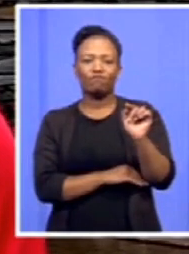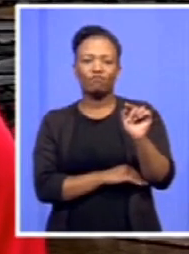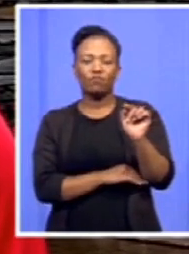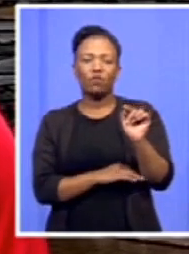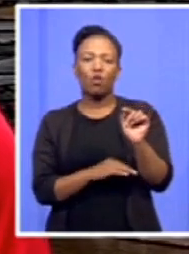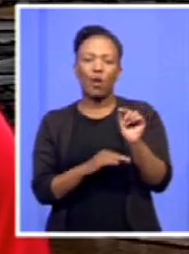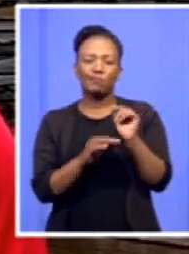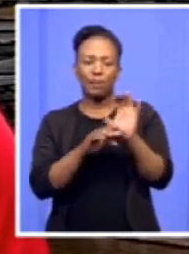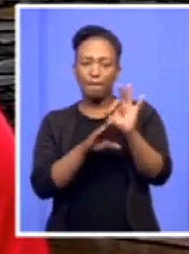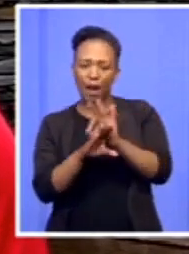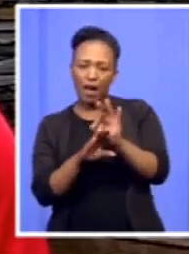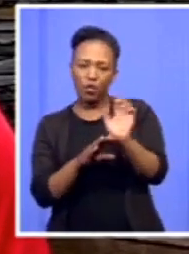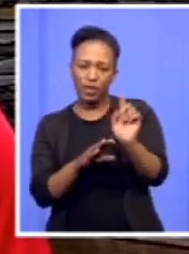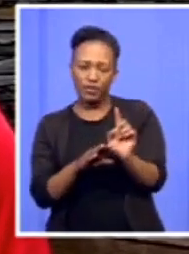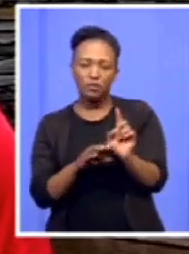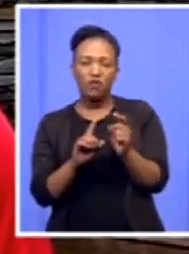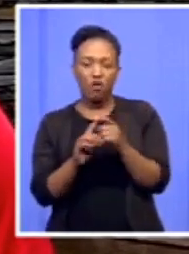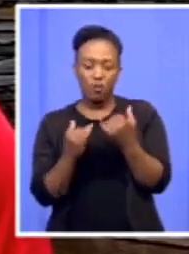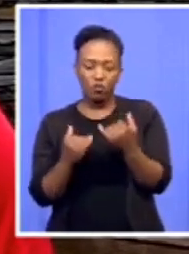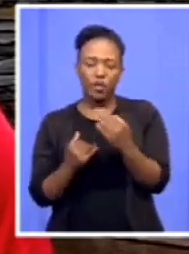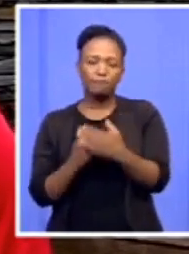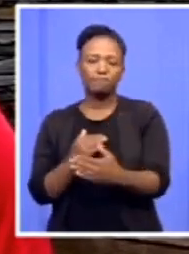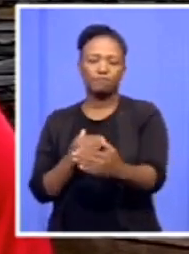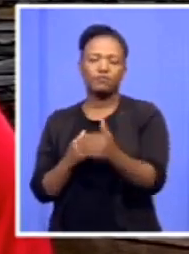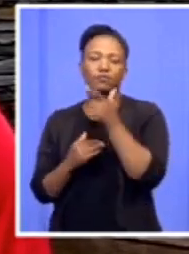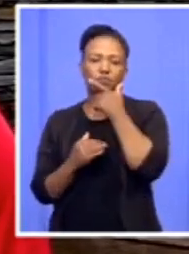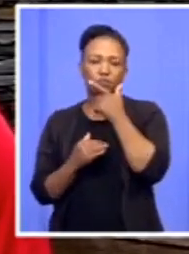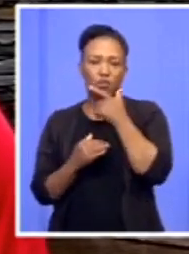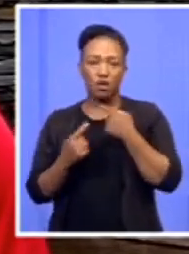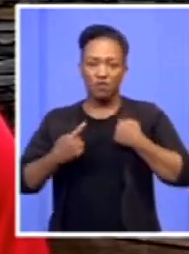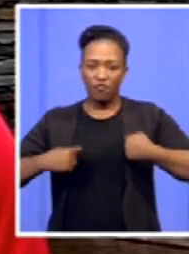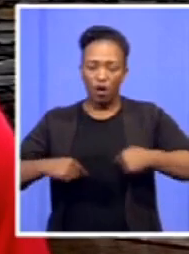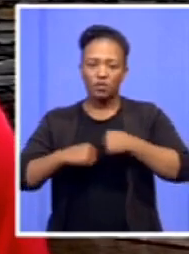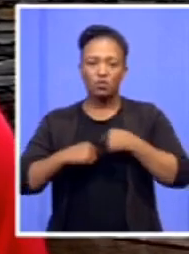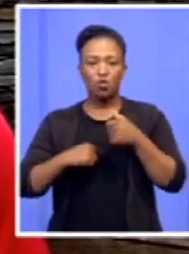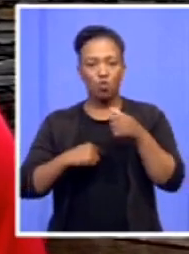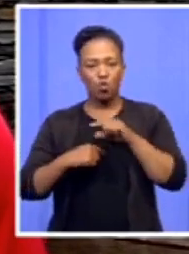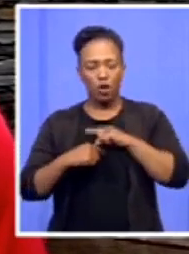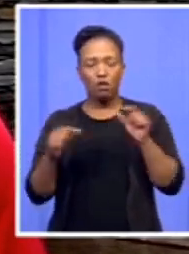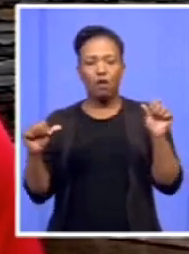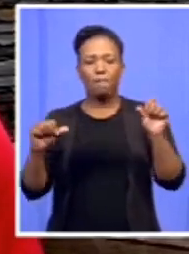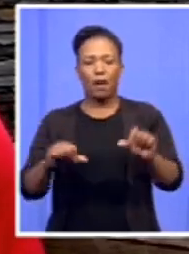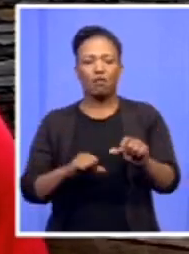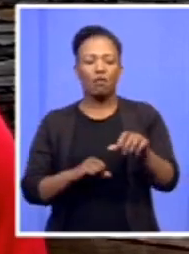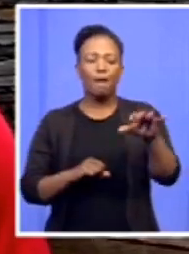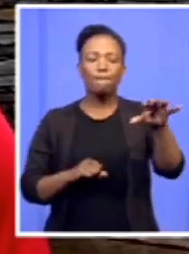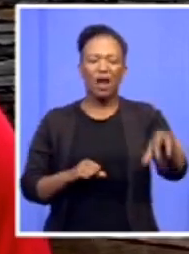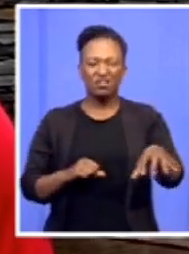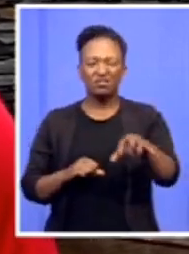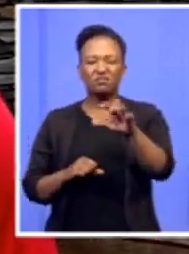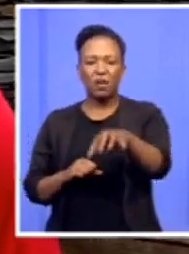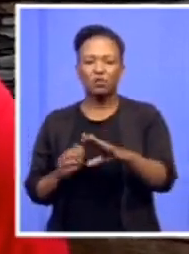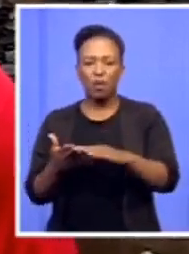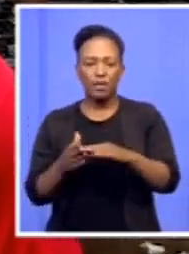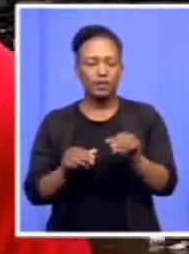me up until December. But ours is to take it back to the basics, to the branches, to the ground, to our communities. I mean, your target